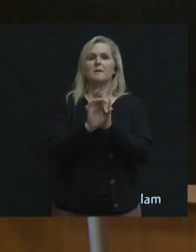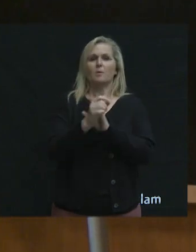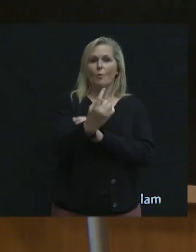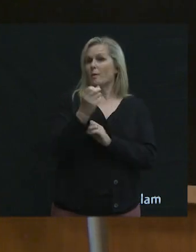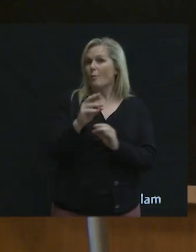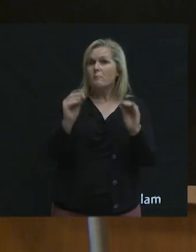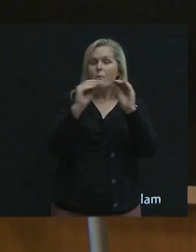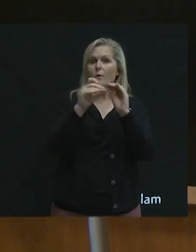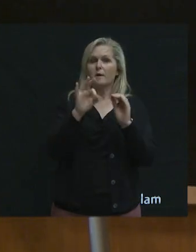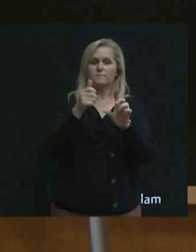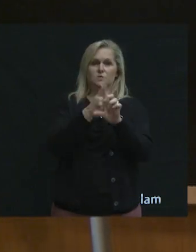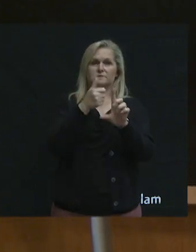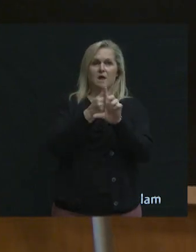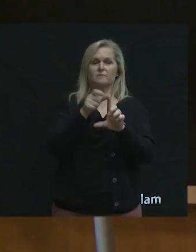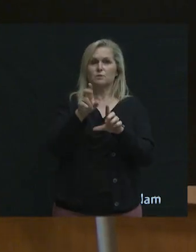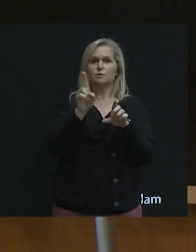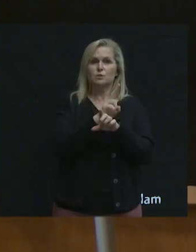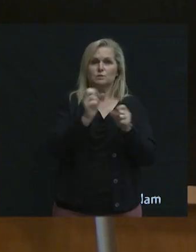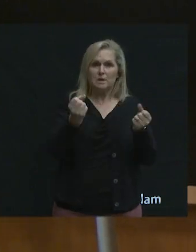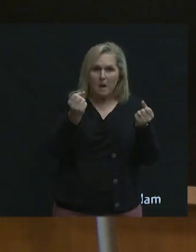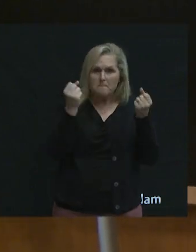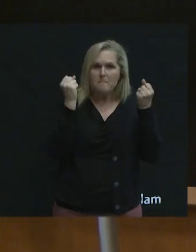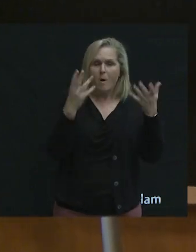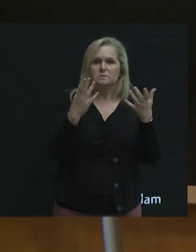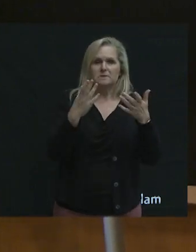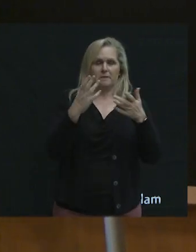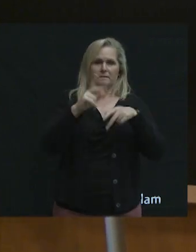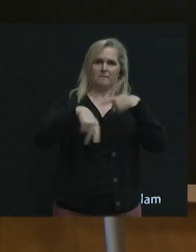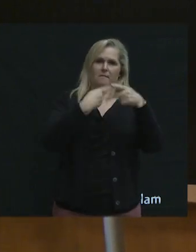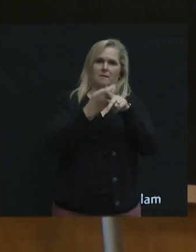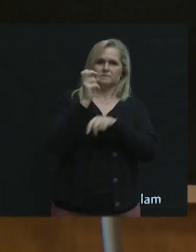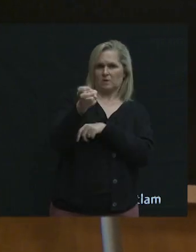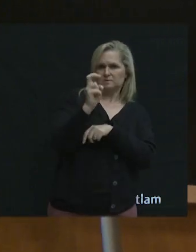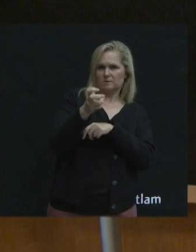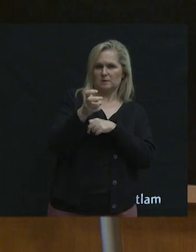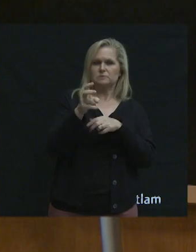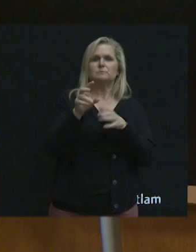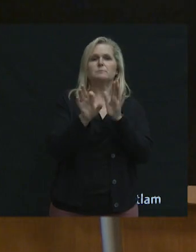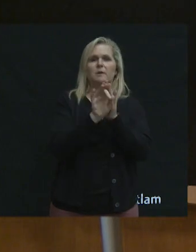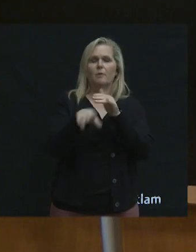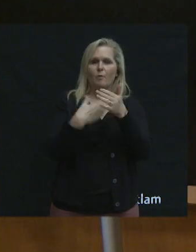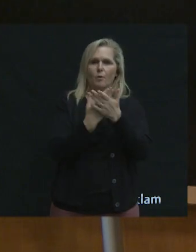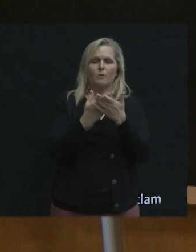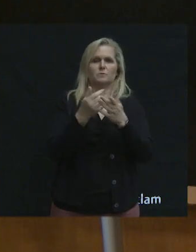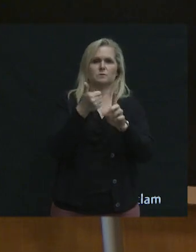or more. If you were multimodal, which is great, pick all the modes that you use to get here.